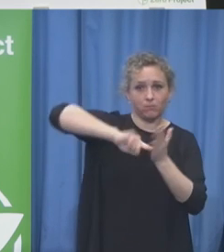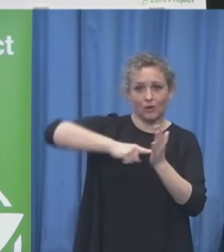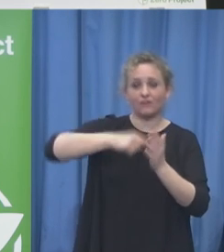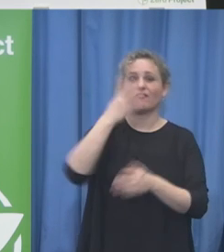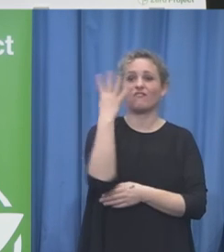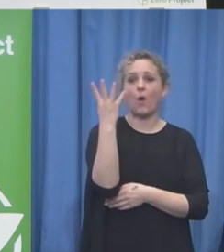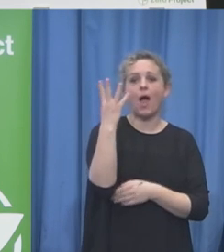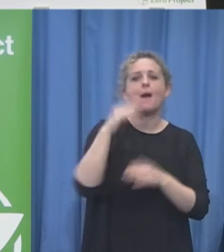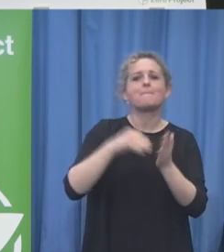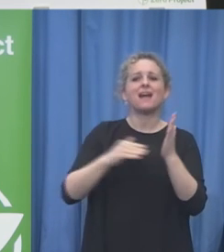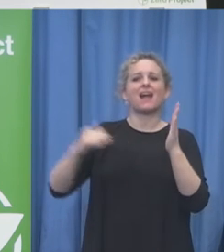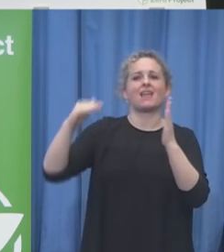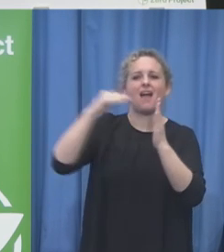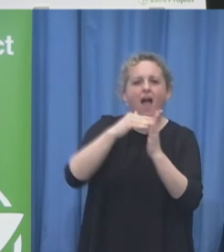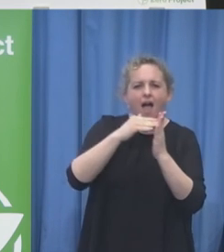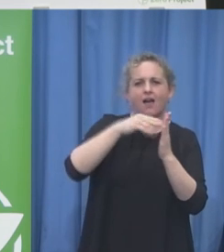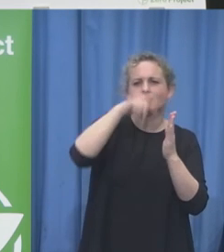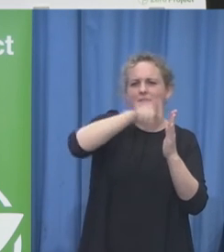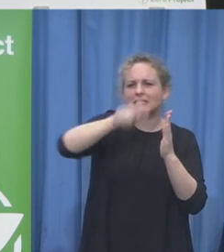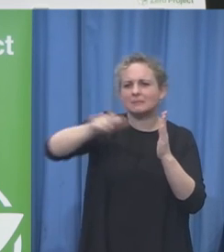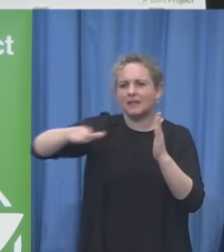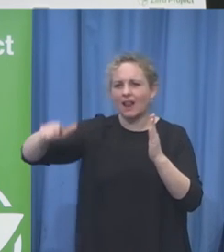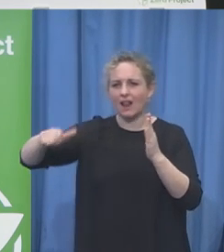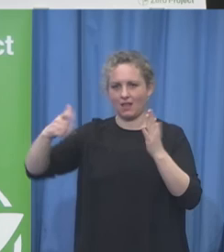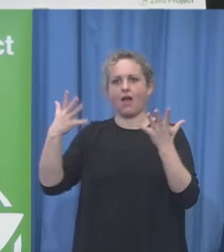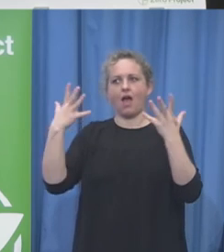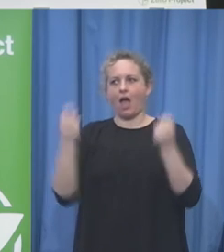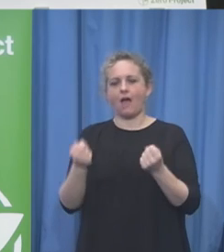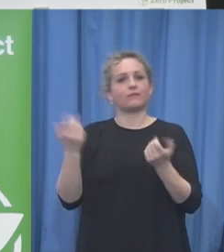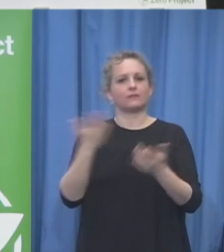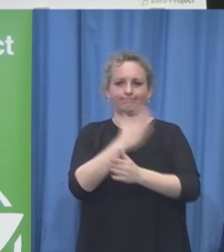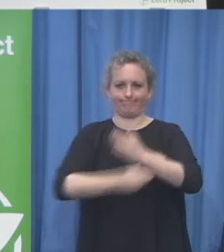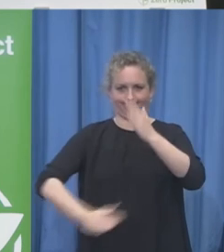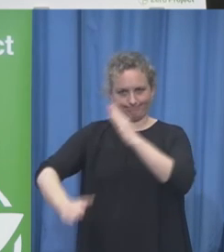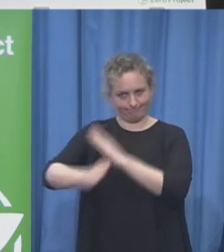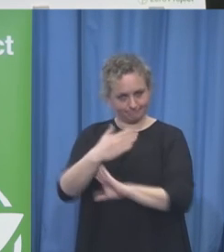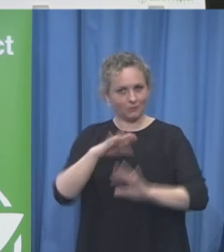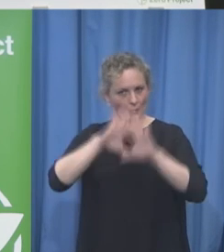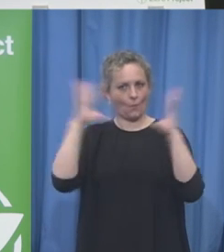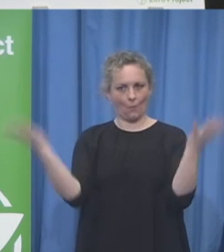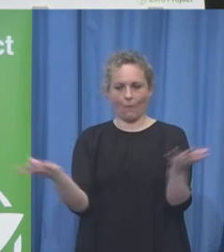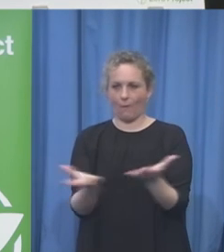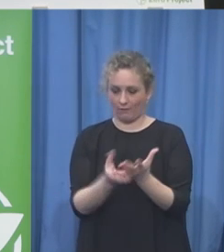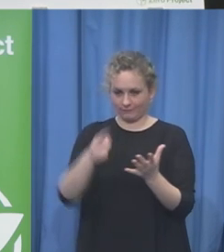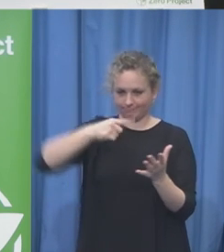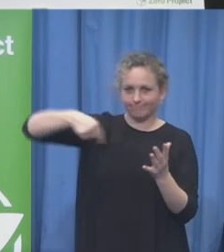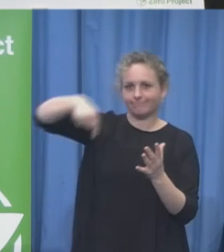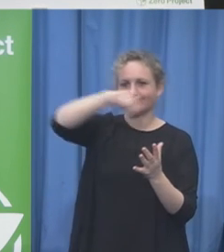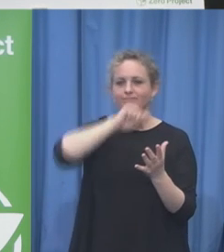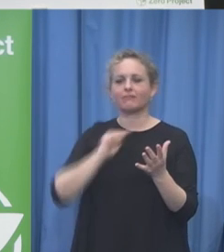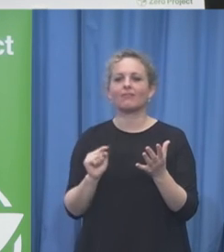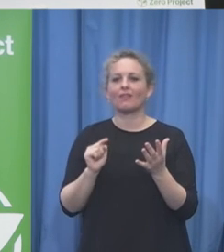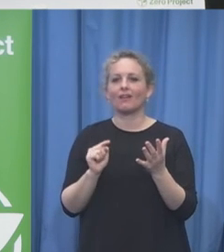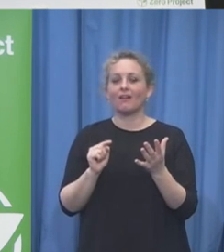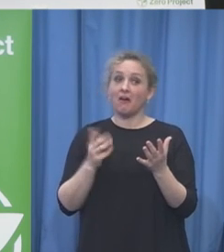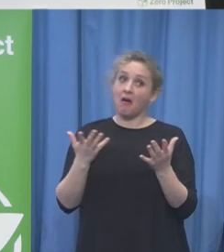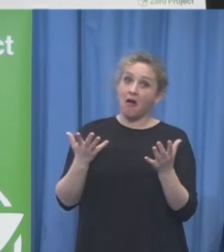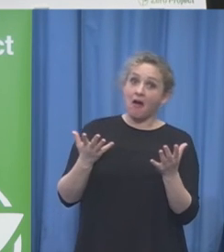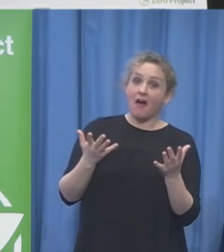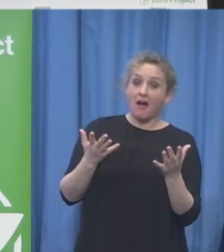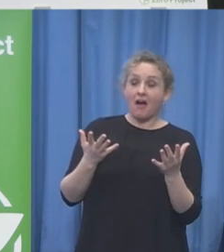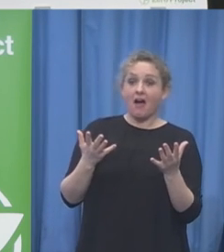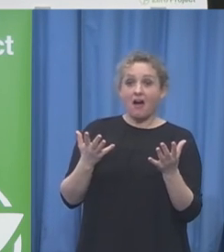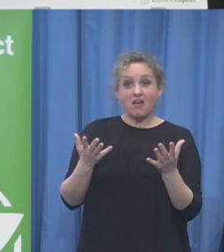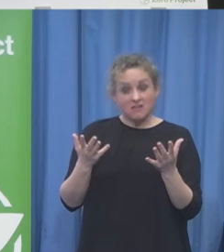disabilities. 80% out of them in the global south and most of them are not employed.